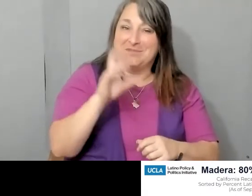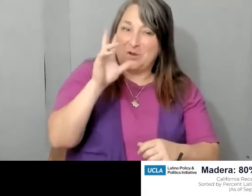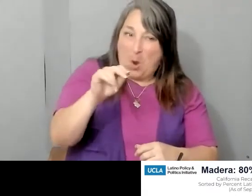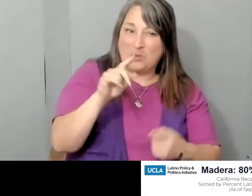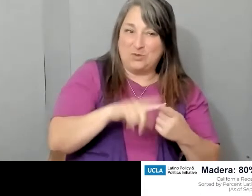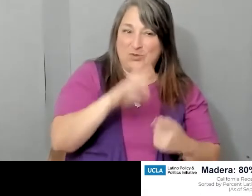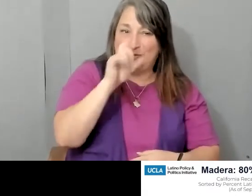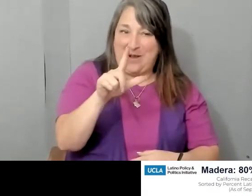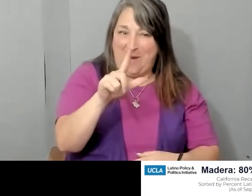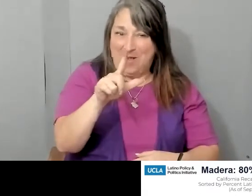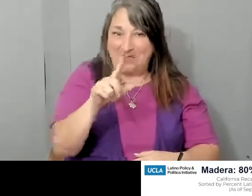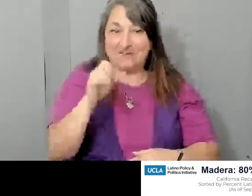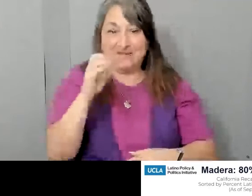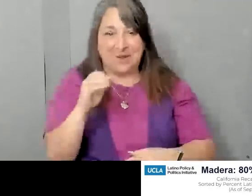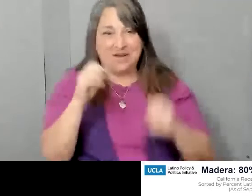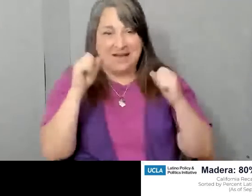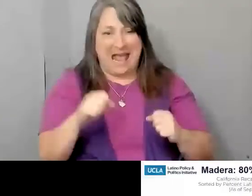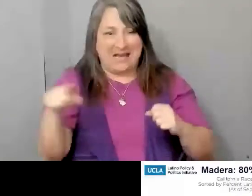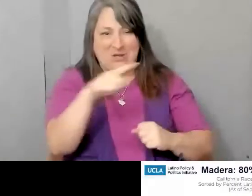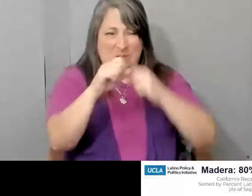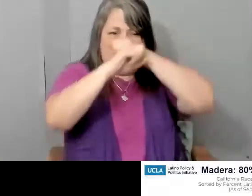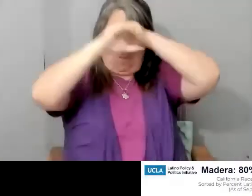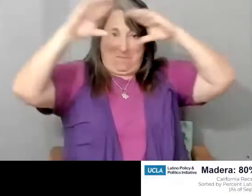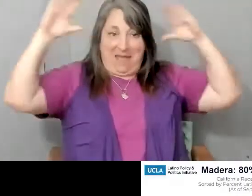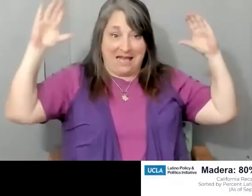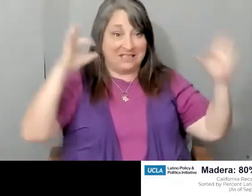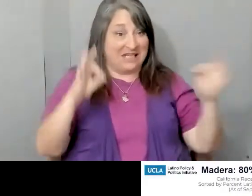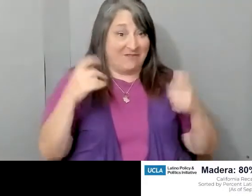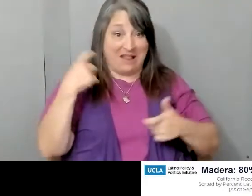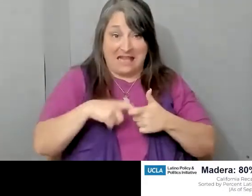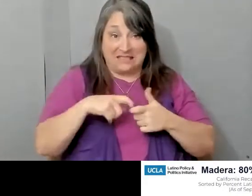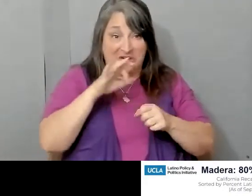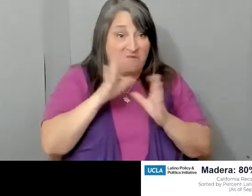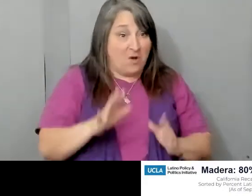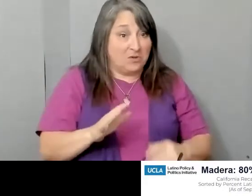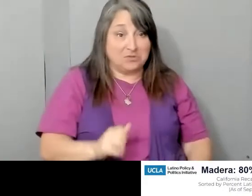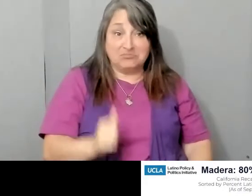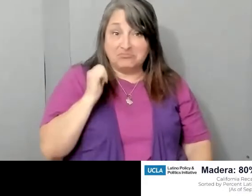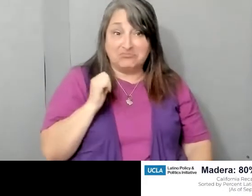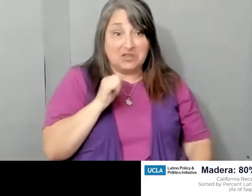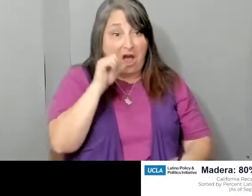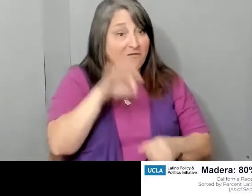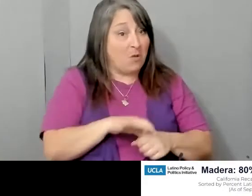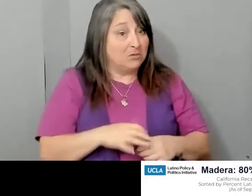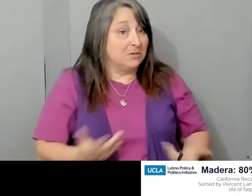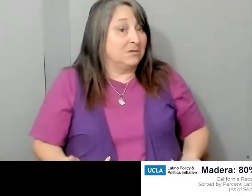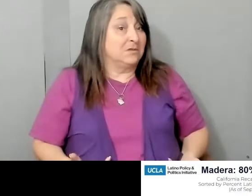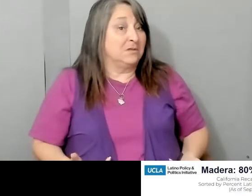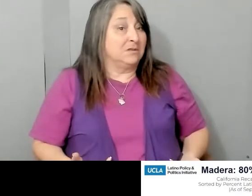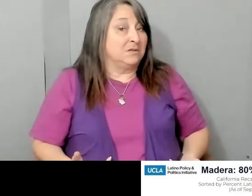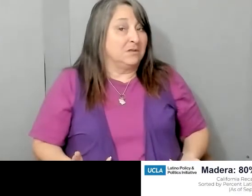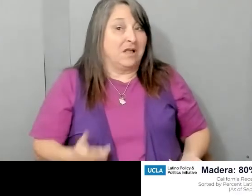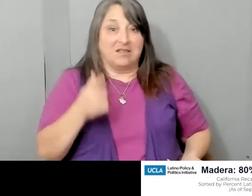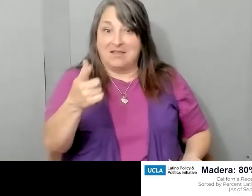Gavin Newsom. But imagine if Latino voters didn't cast a ballot, what that would look like. It would not be a 10